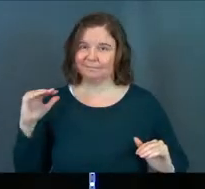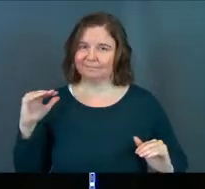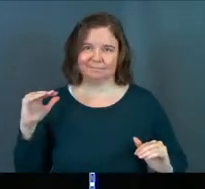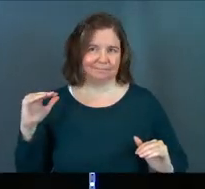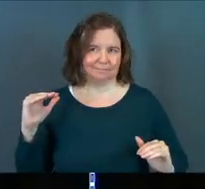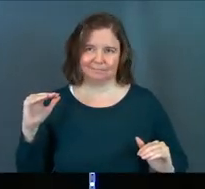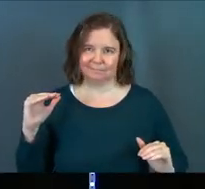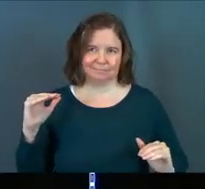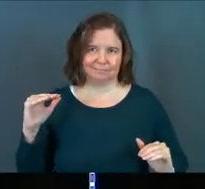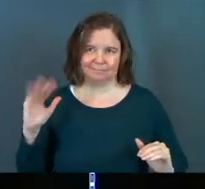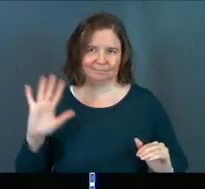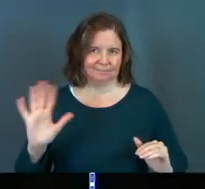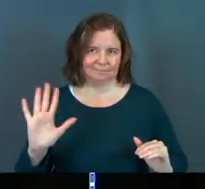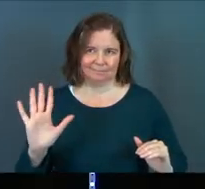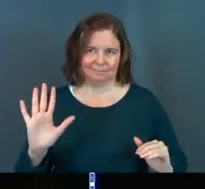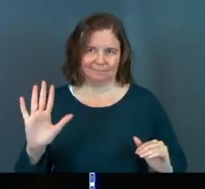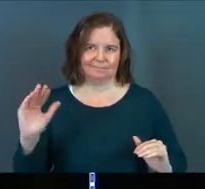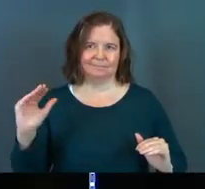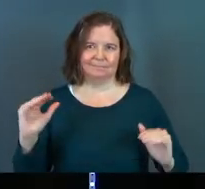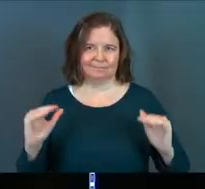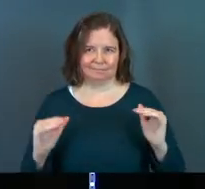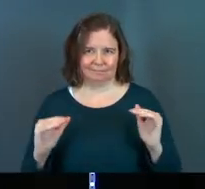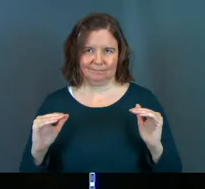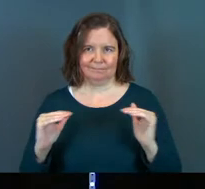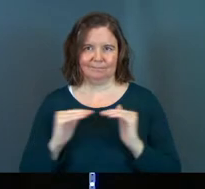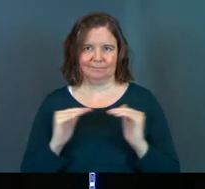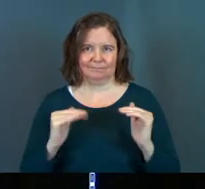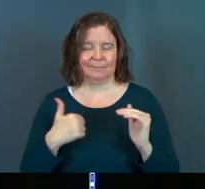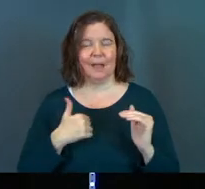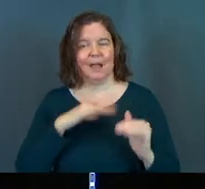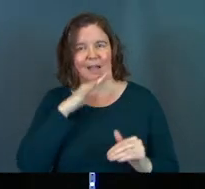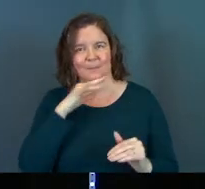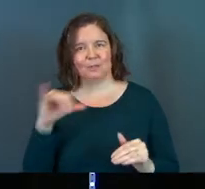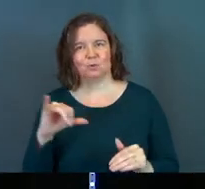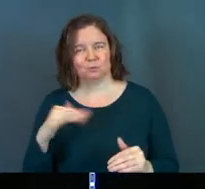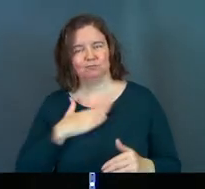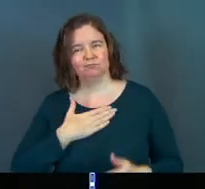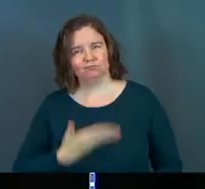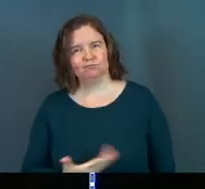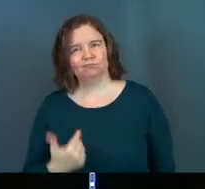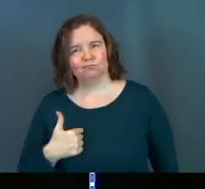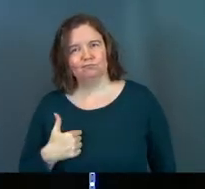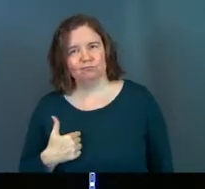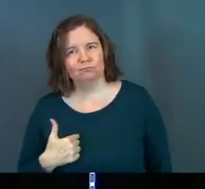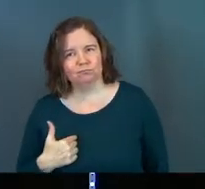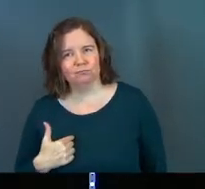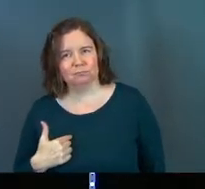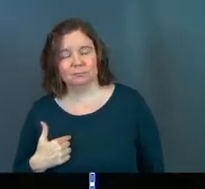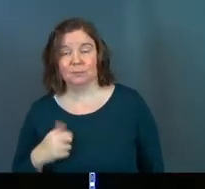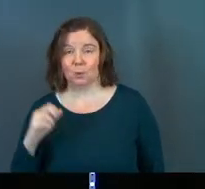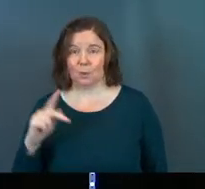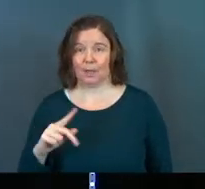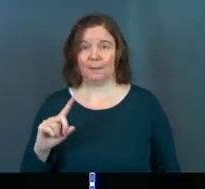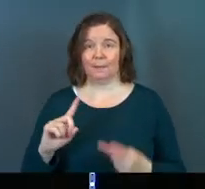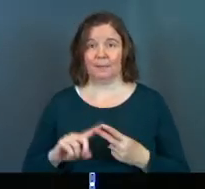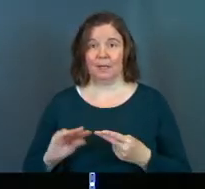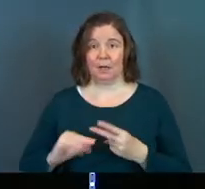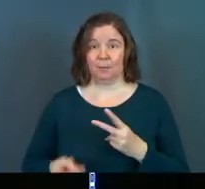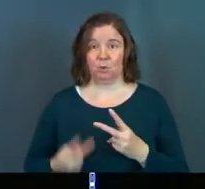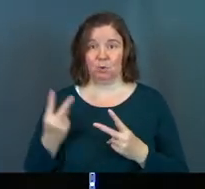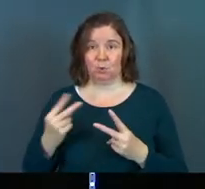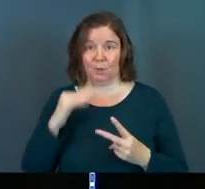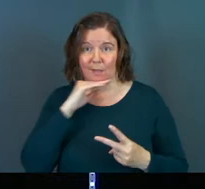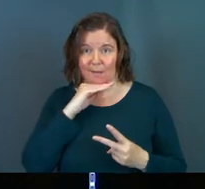is no, no, no, I have mess too. I have a mess too. Okay, lie number two.